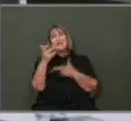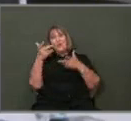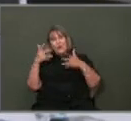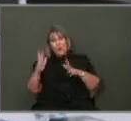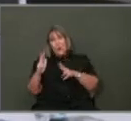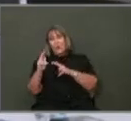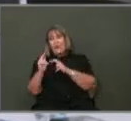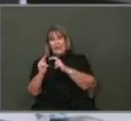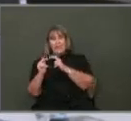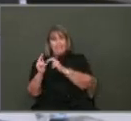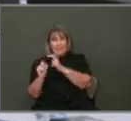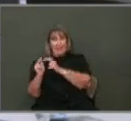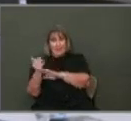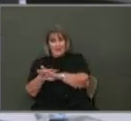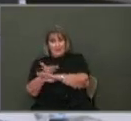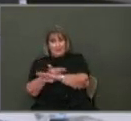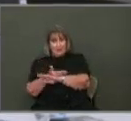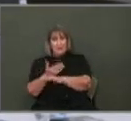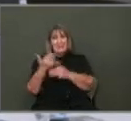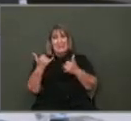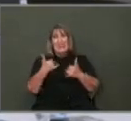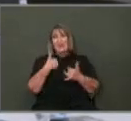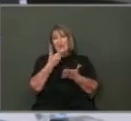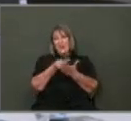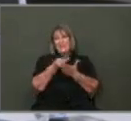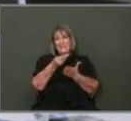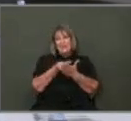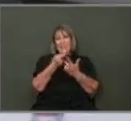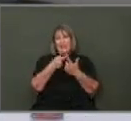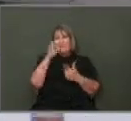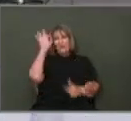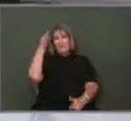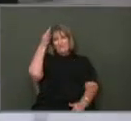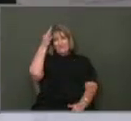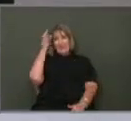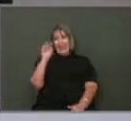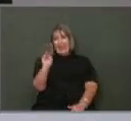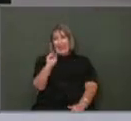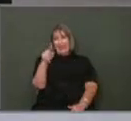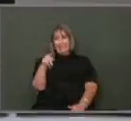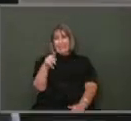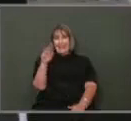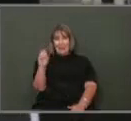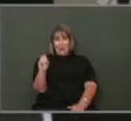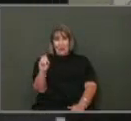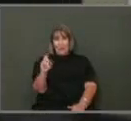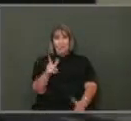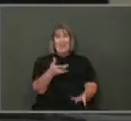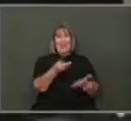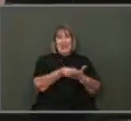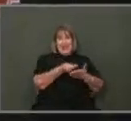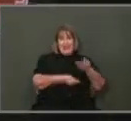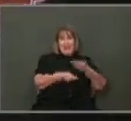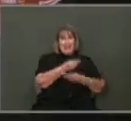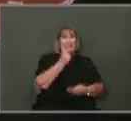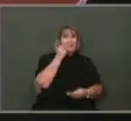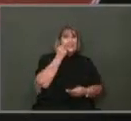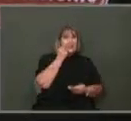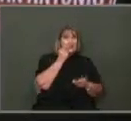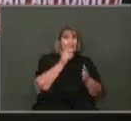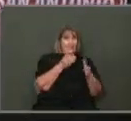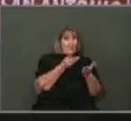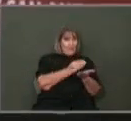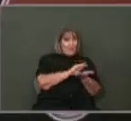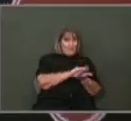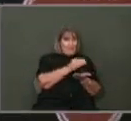we have funding from MPO, federal government, and we have matching fund through this budget process. Shortly